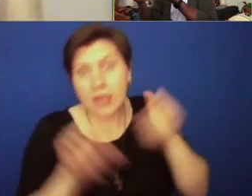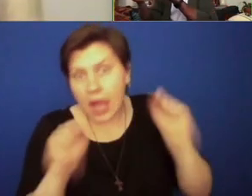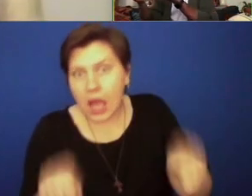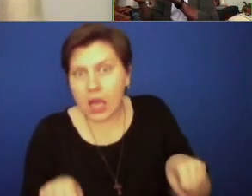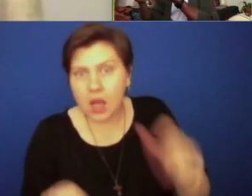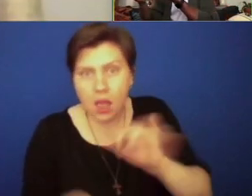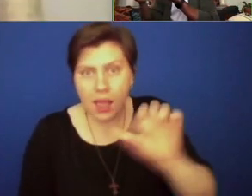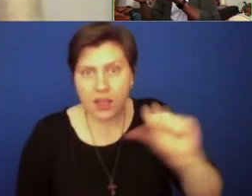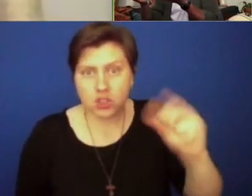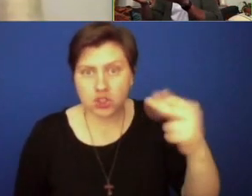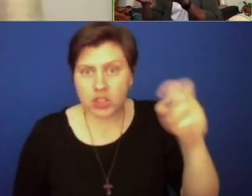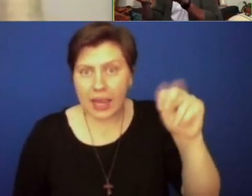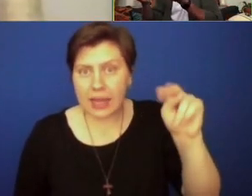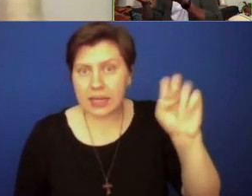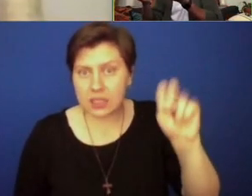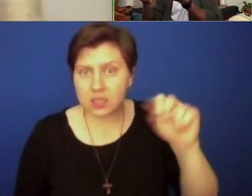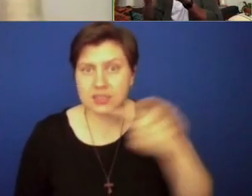ignore